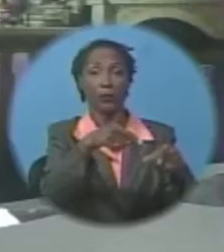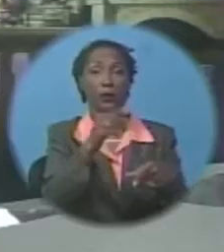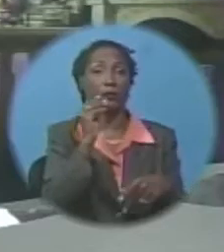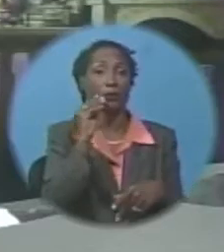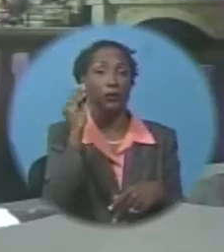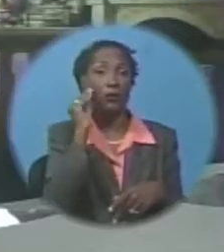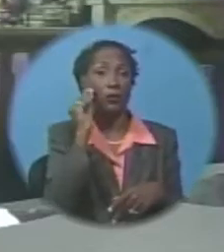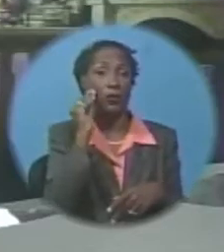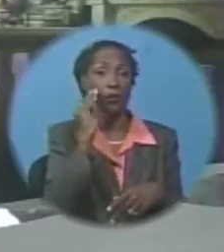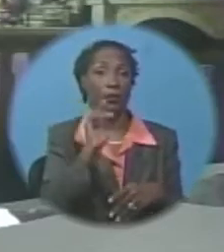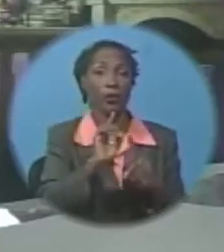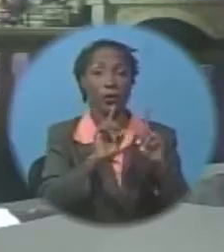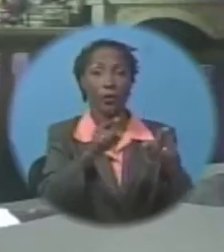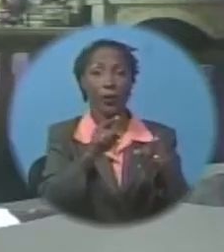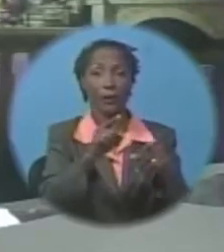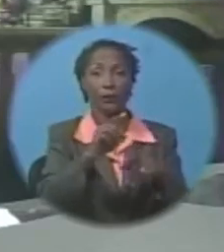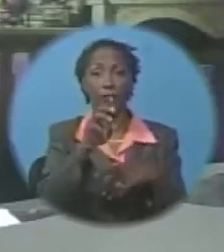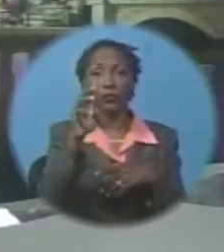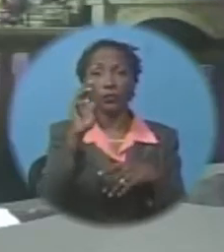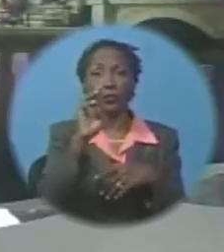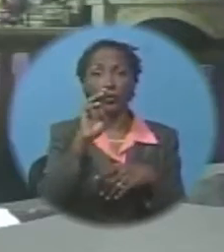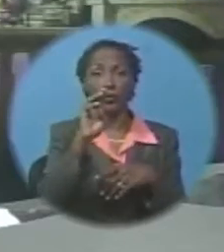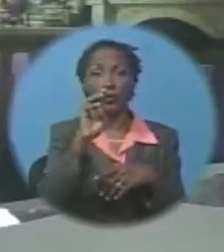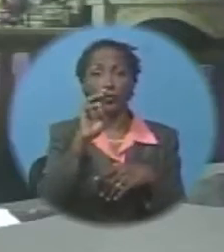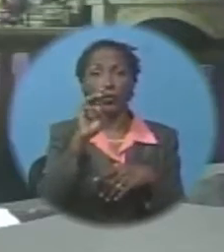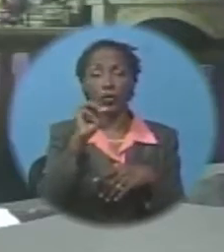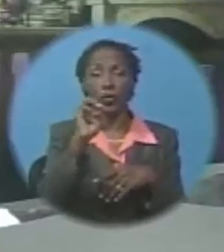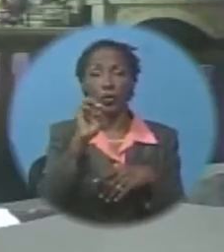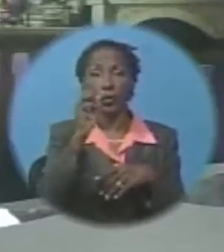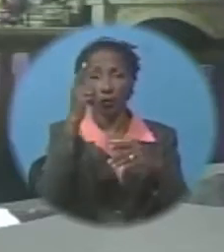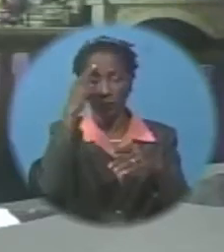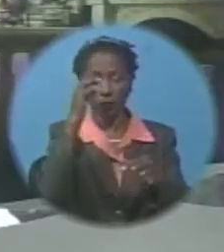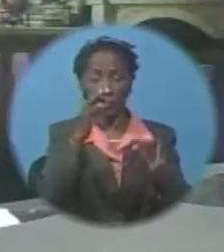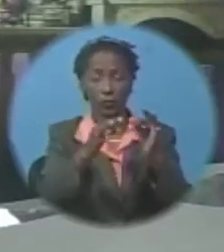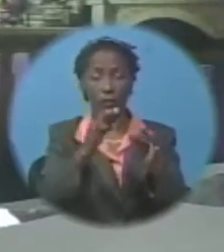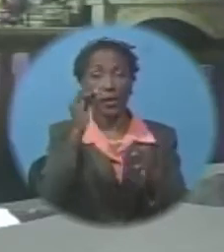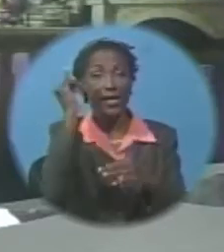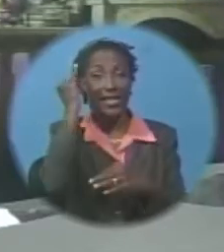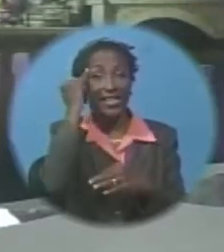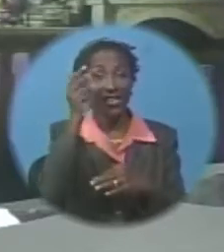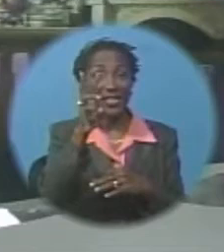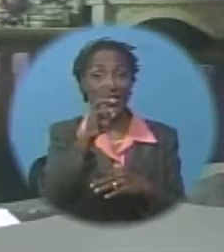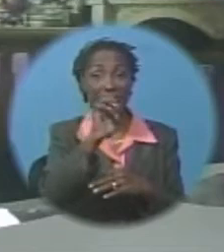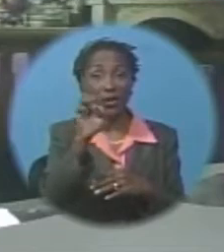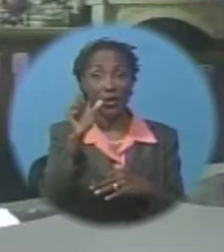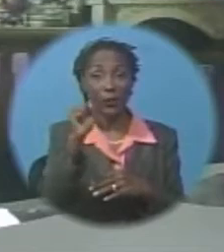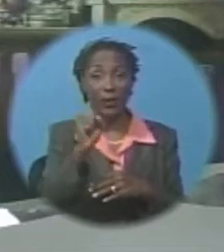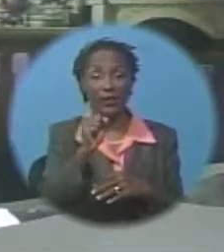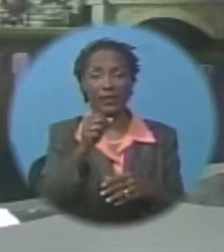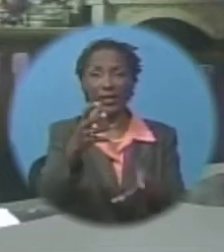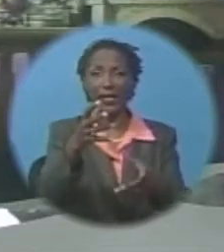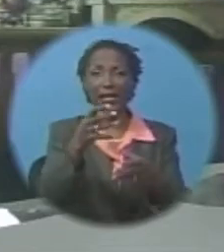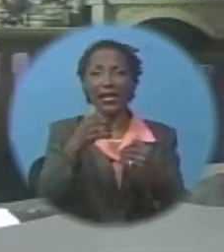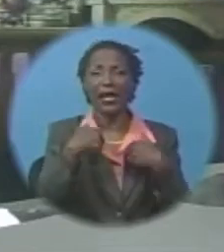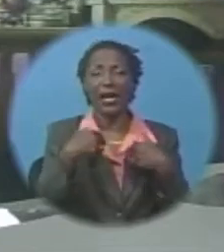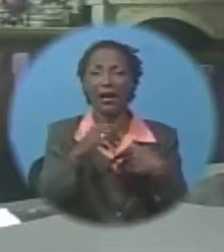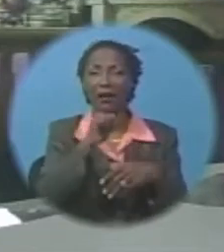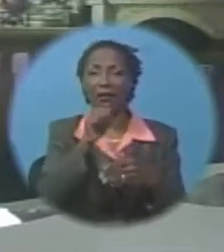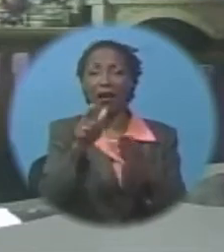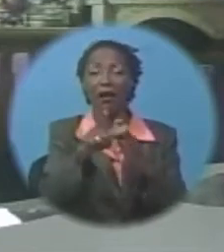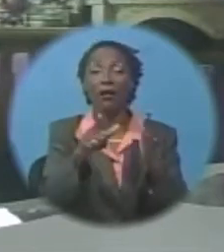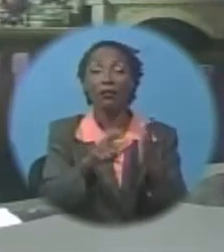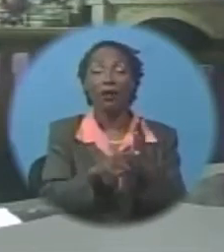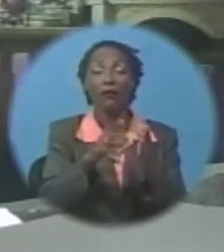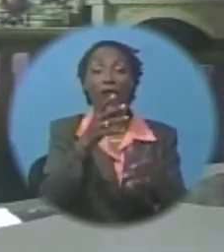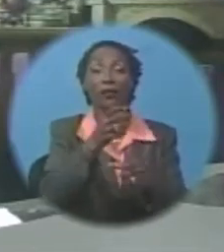Maj. Ian Weeks in the District D Court, where he faced the charges of unlawful possession of a firearm and unlawful possession of